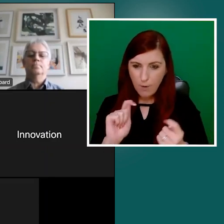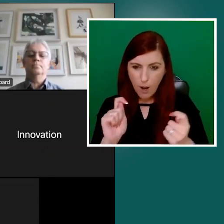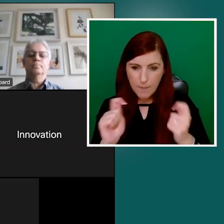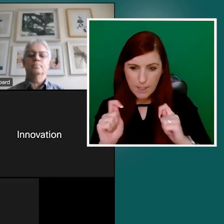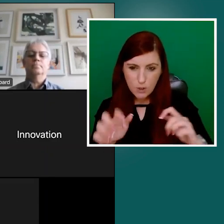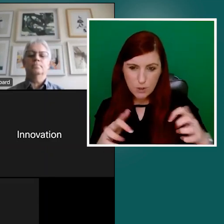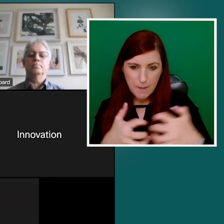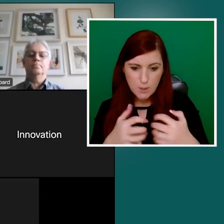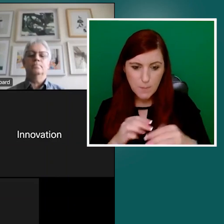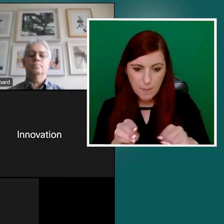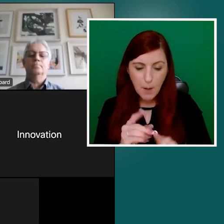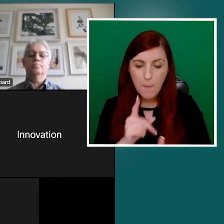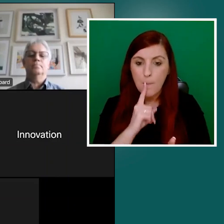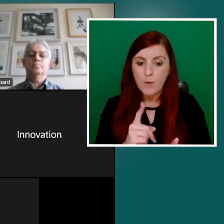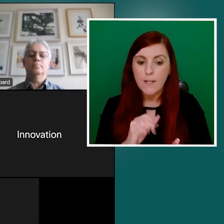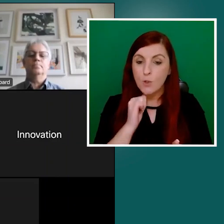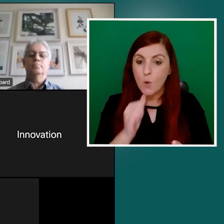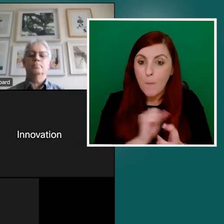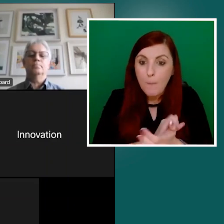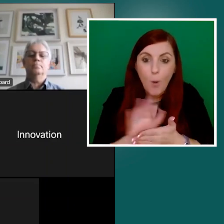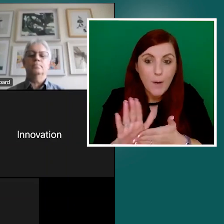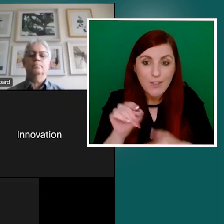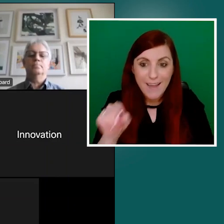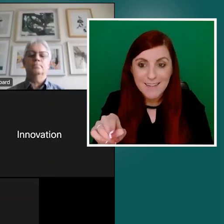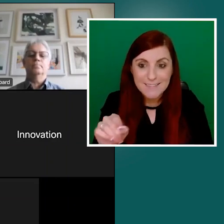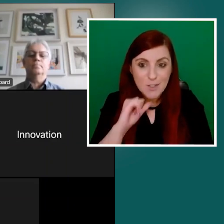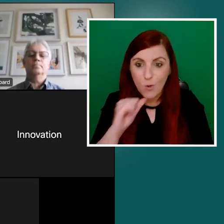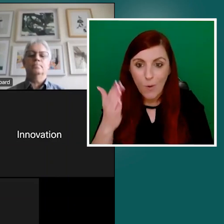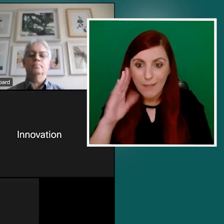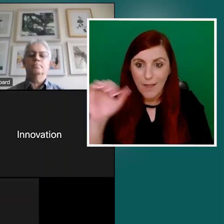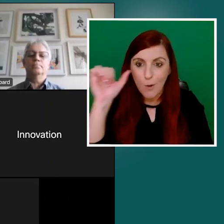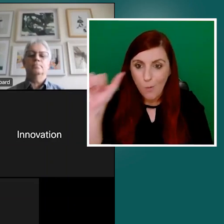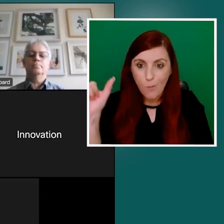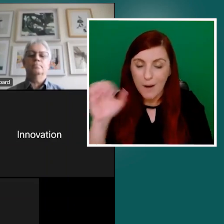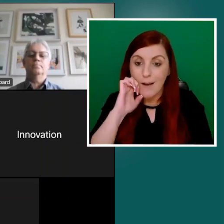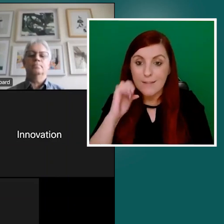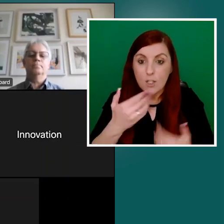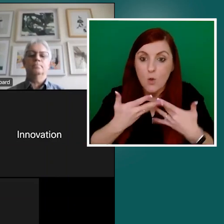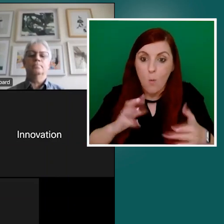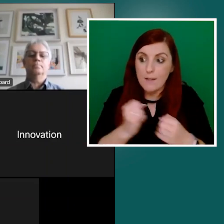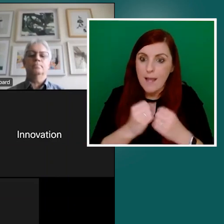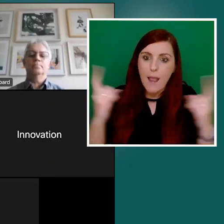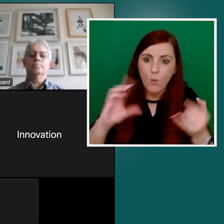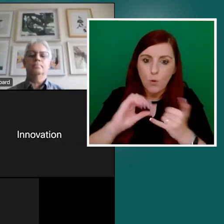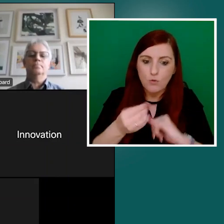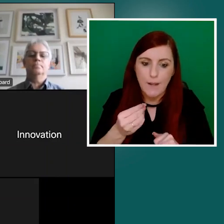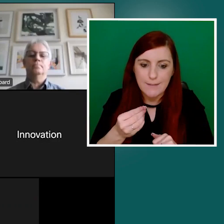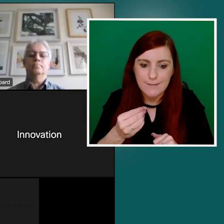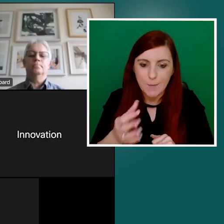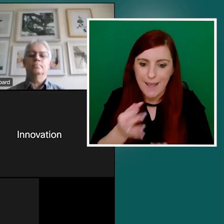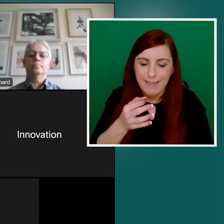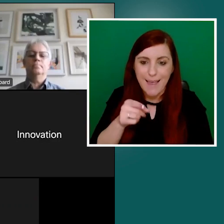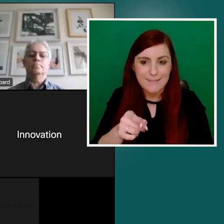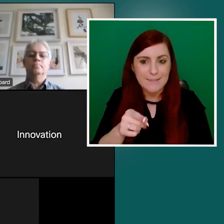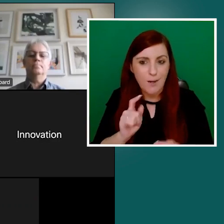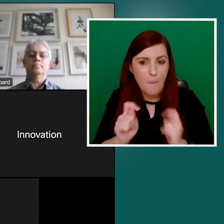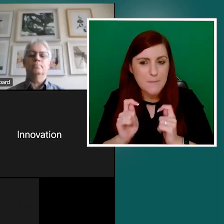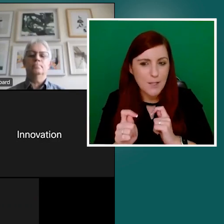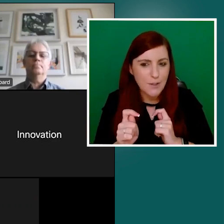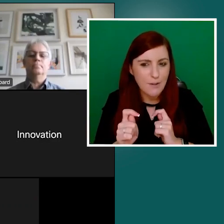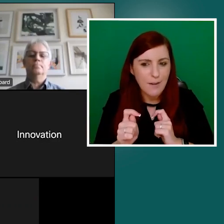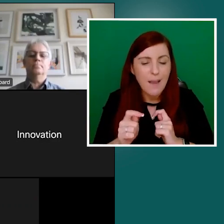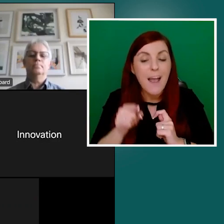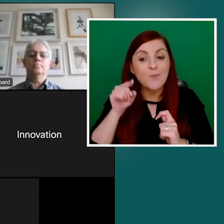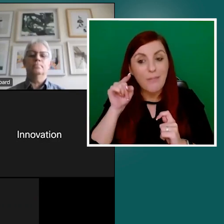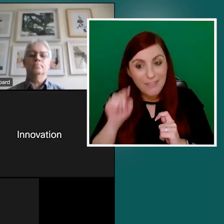publicize that, because they don't want everyone availing of it, because then that does create kind of inherent risks in